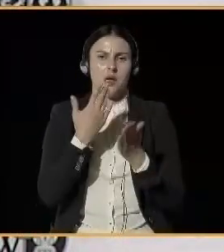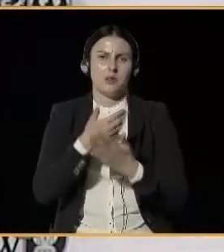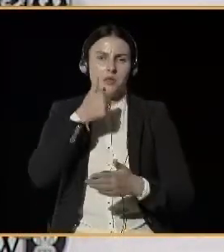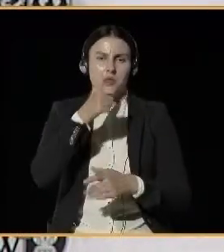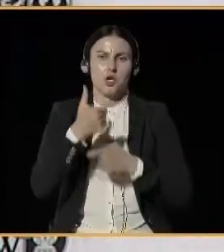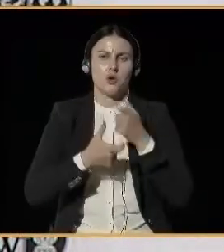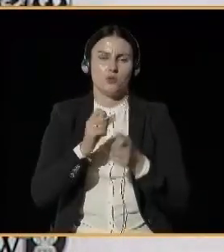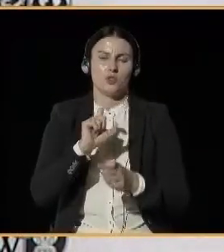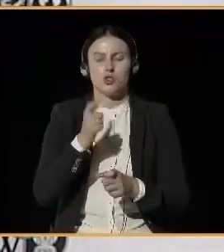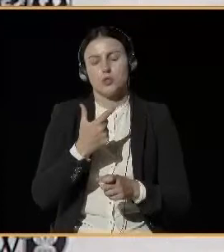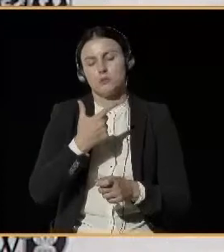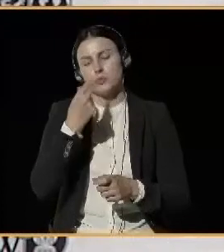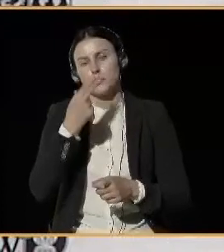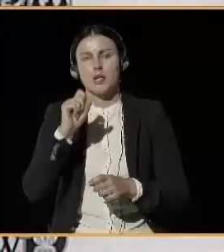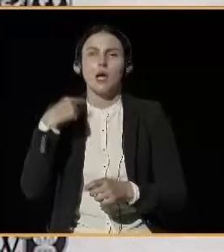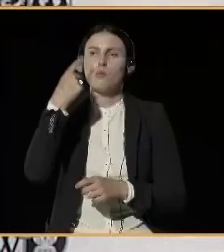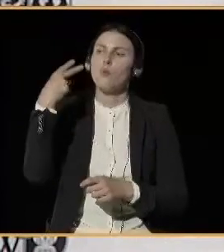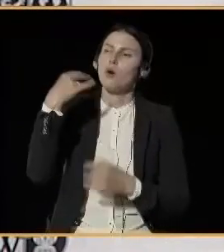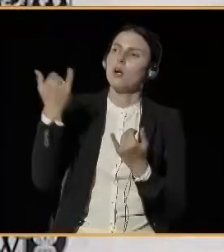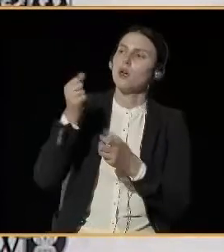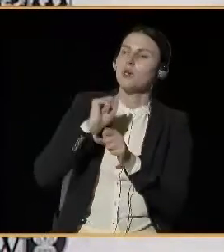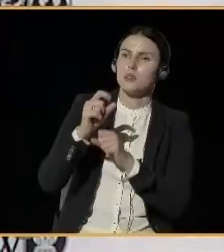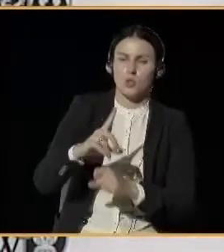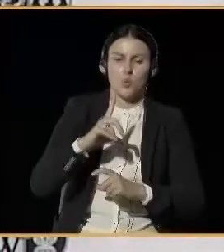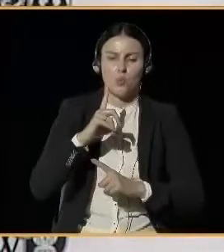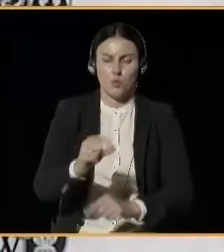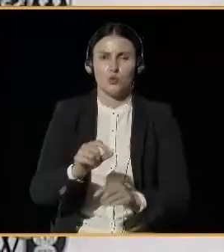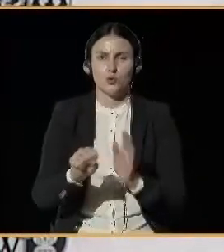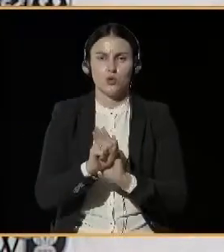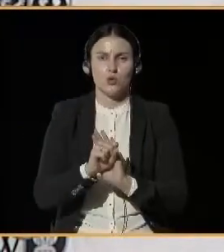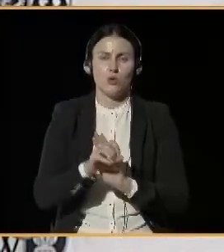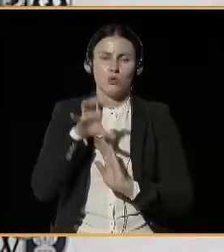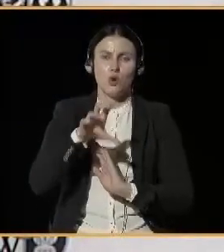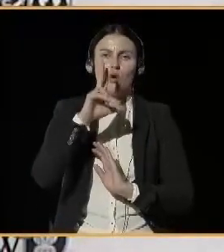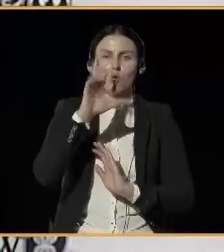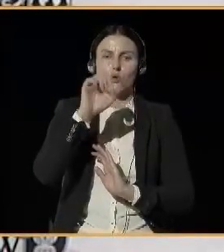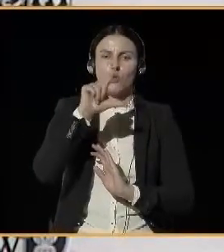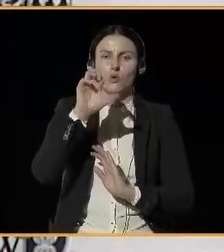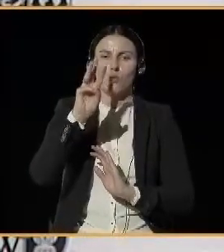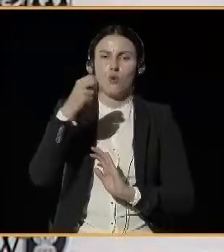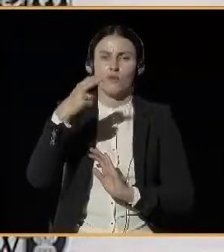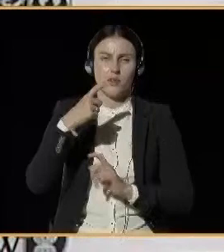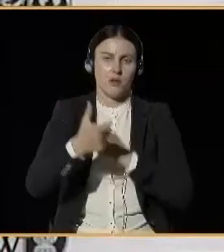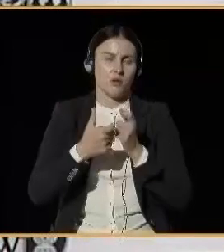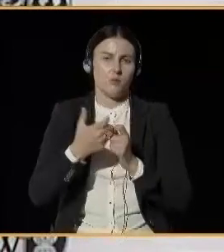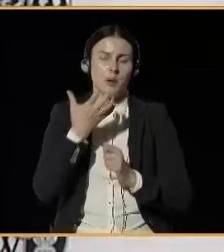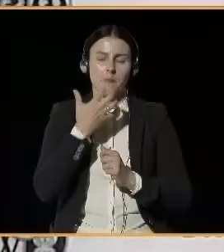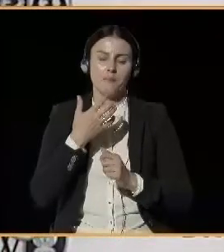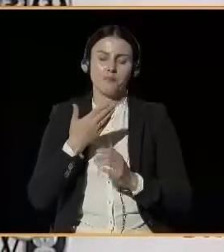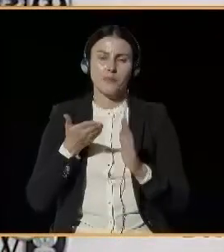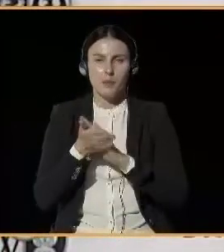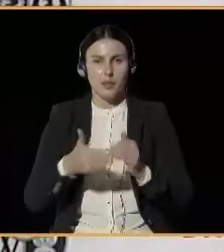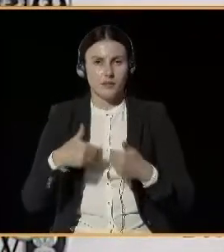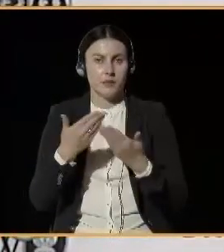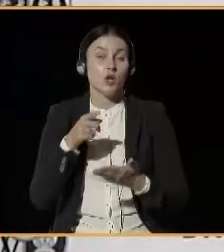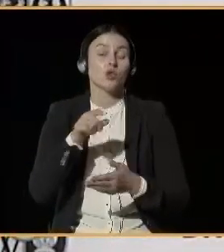on the weather, go and add the fuel. But it's relatively much cleaner process than